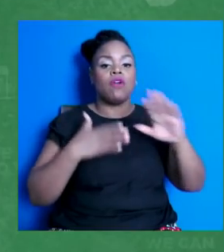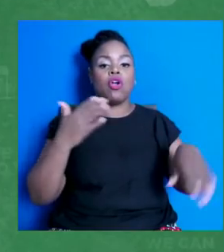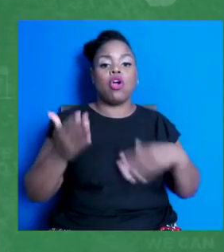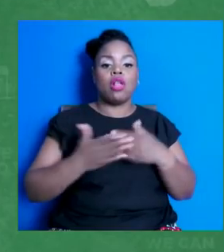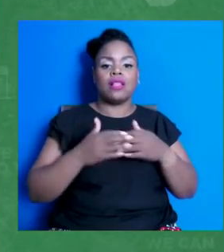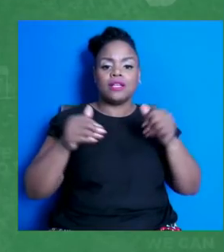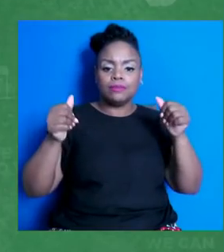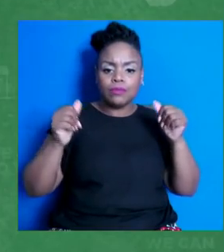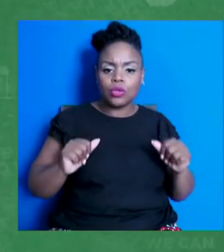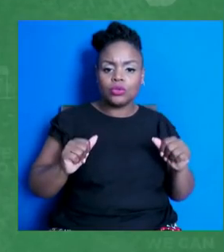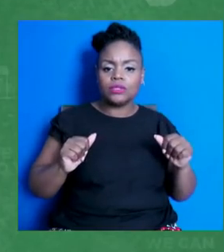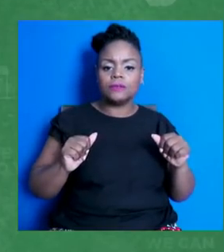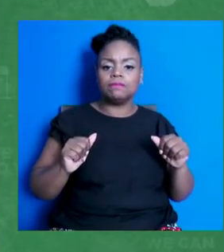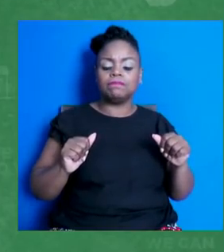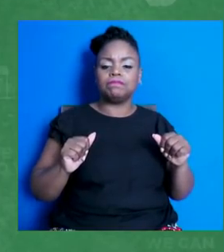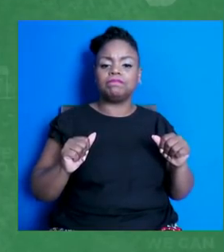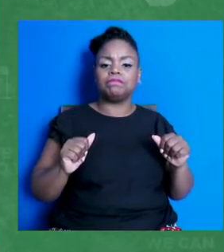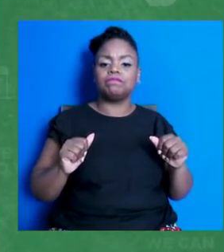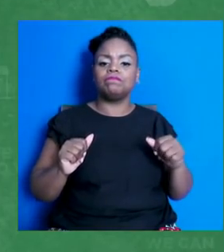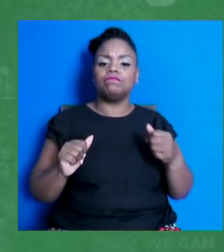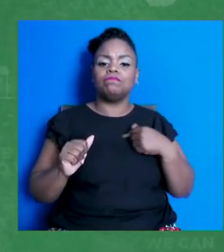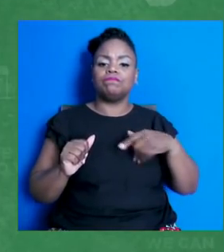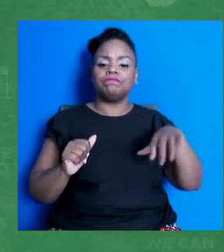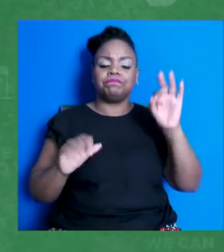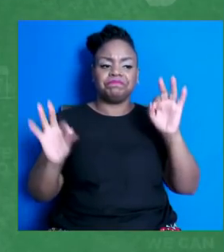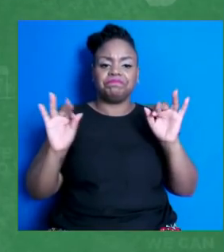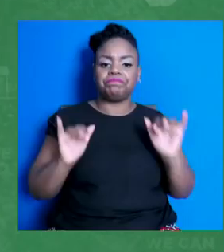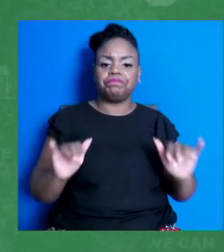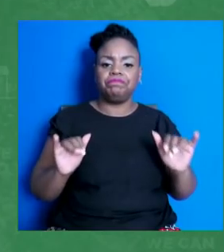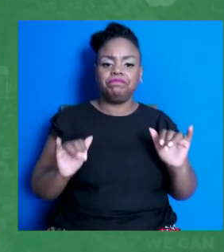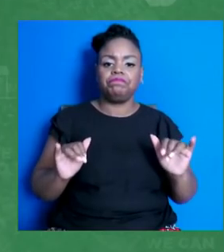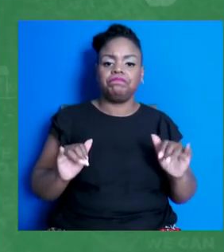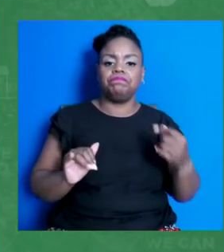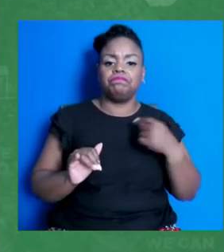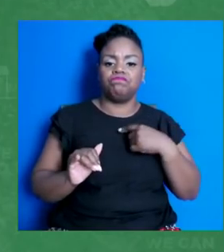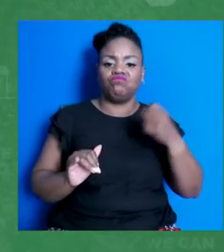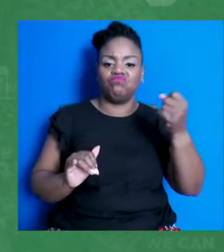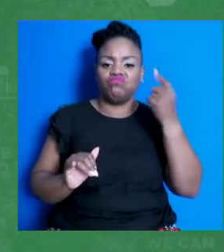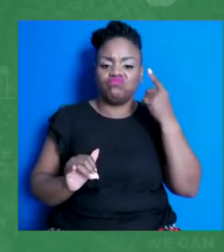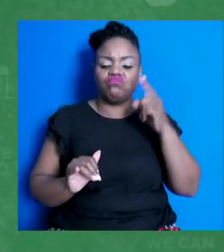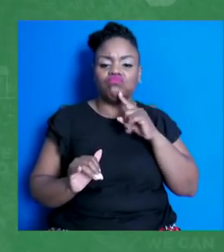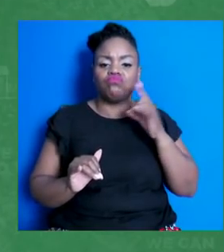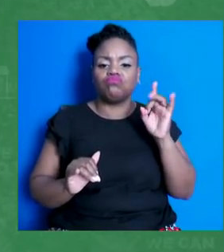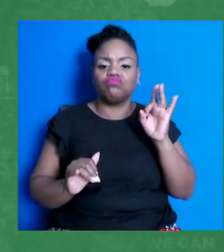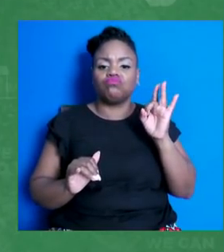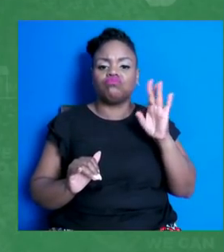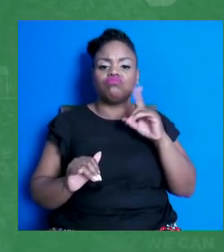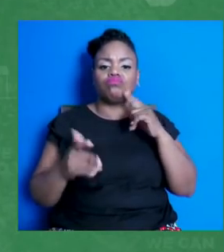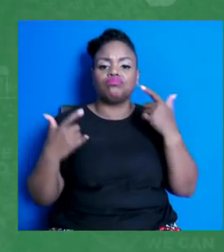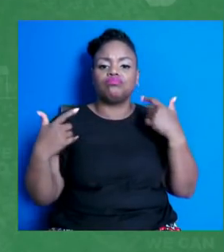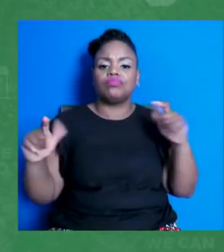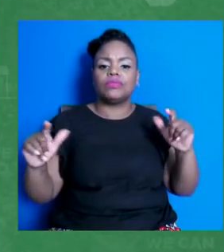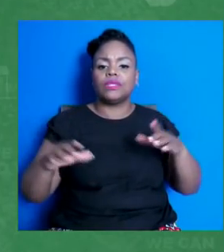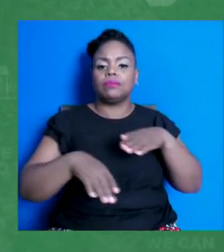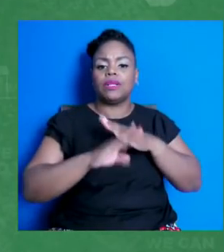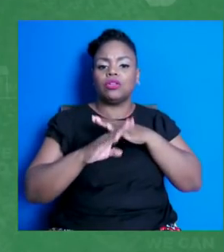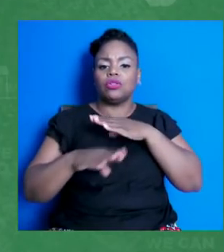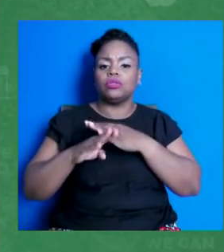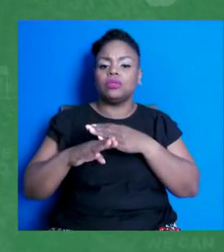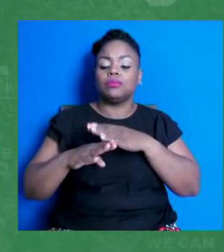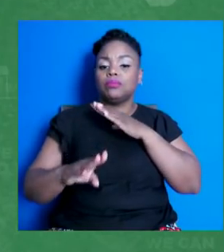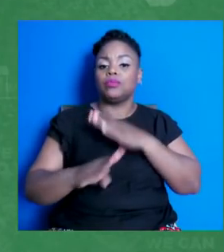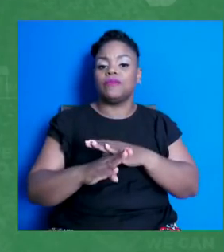found and came across, and I realized that significant barriers were preventing my peers from being vaccinated, even if they wanted to be.